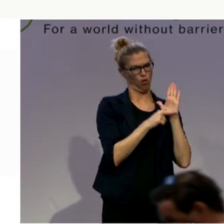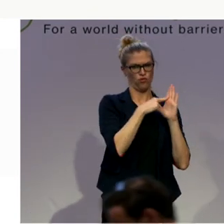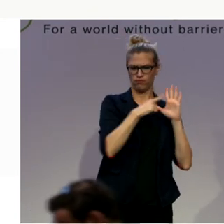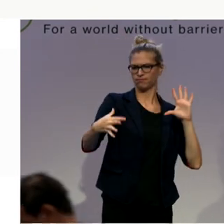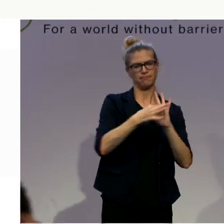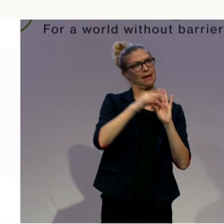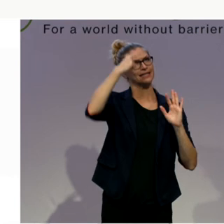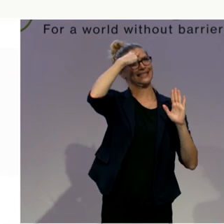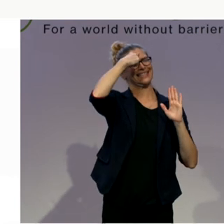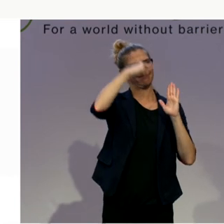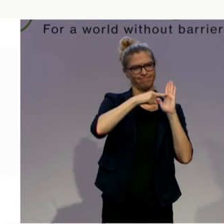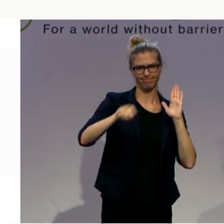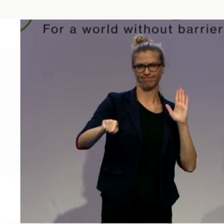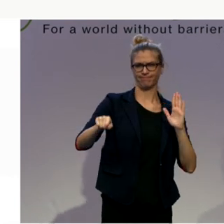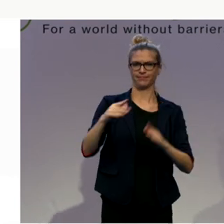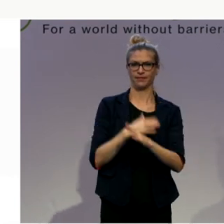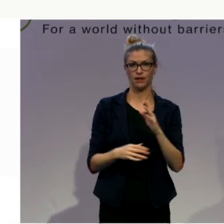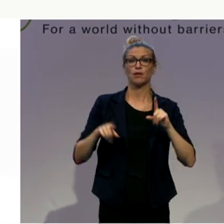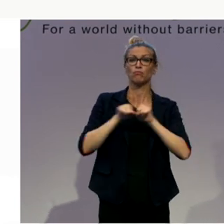international obligations.